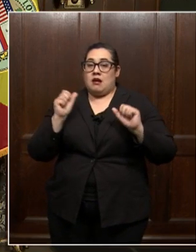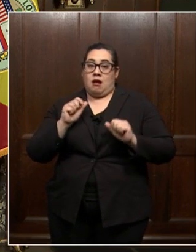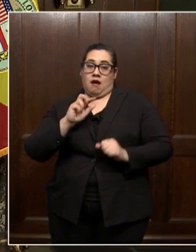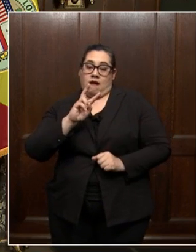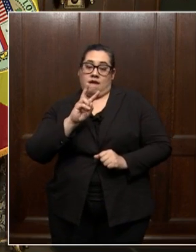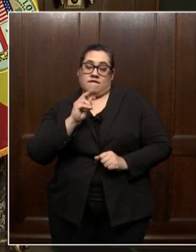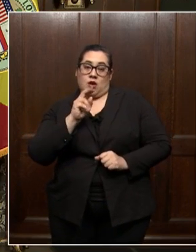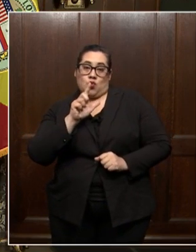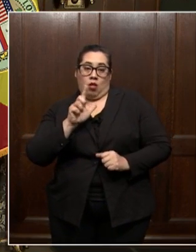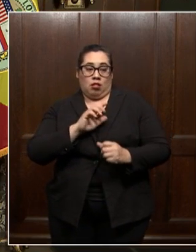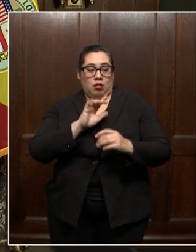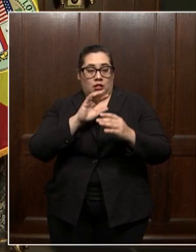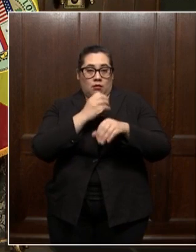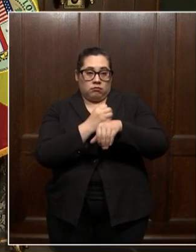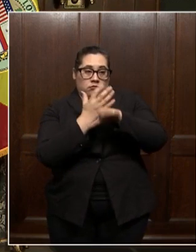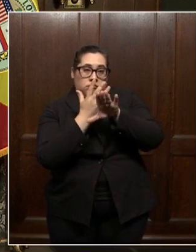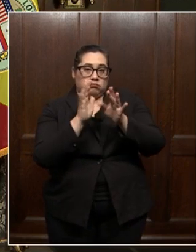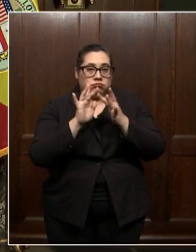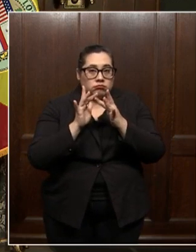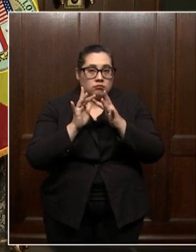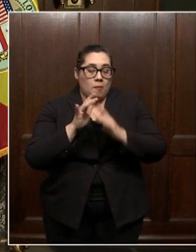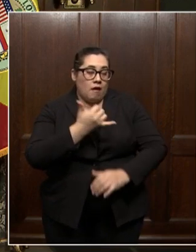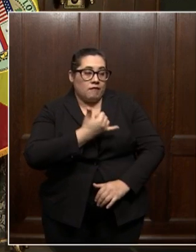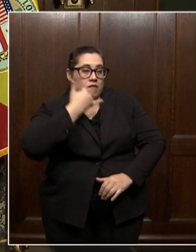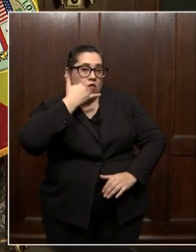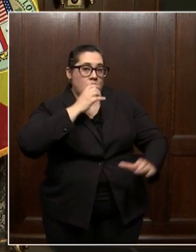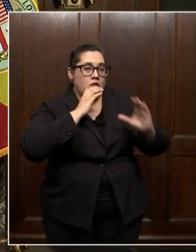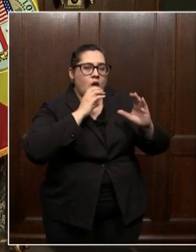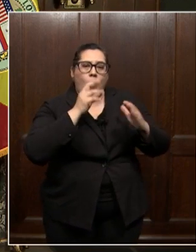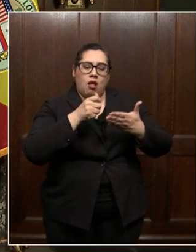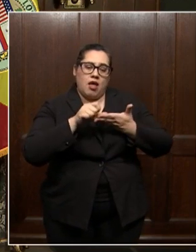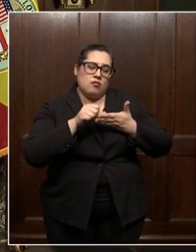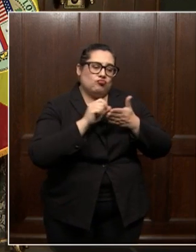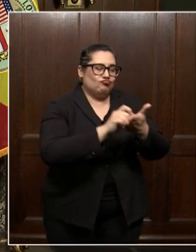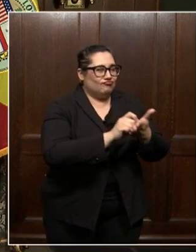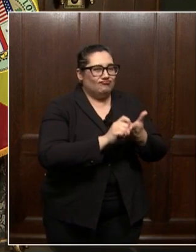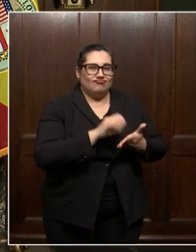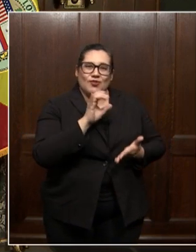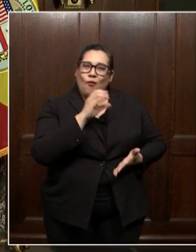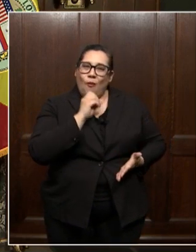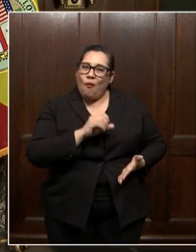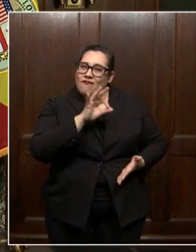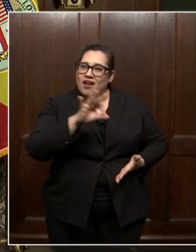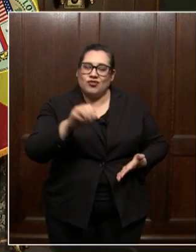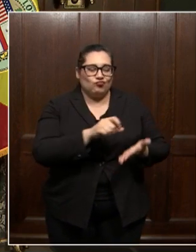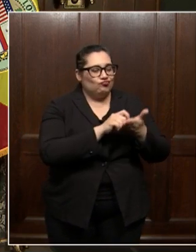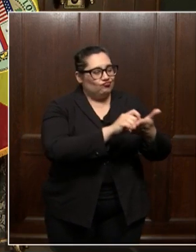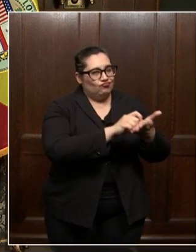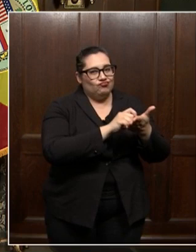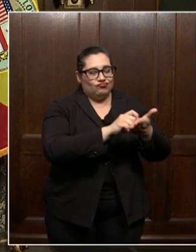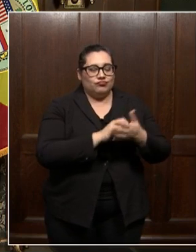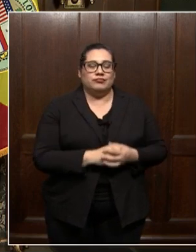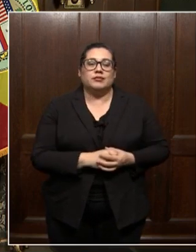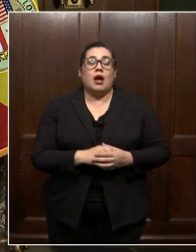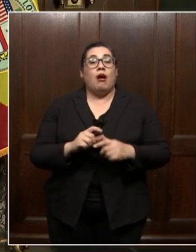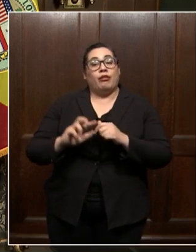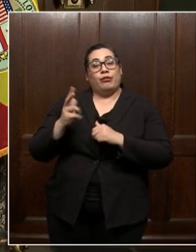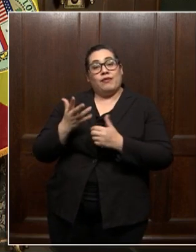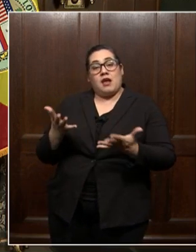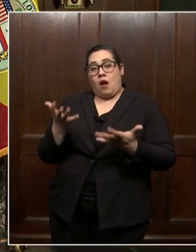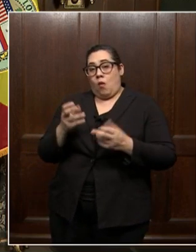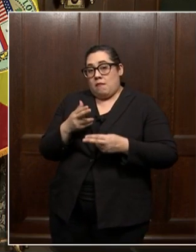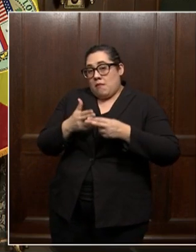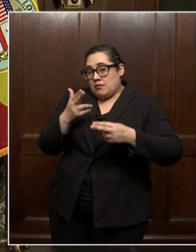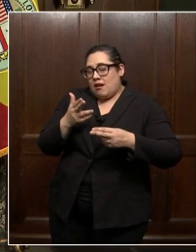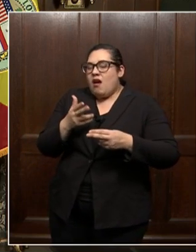virtual, whether it's over the phone, or whether it's letter writing, good old-fashioned letter writing. The third thing I